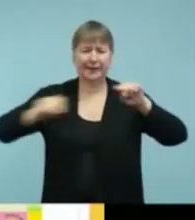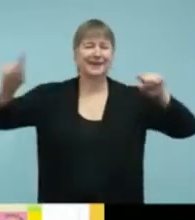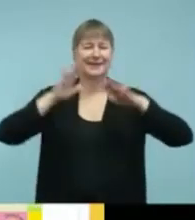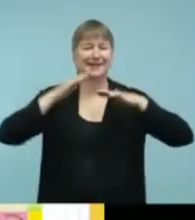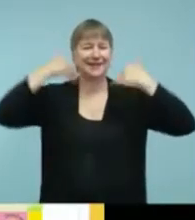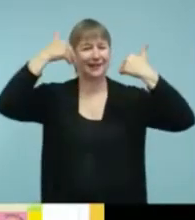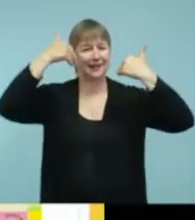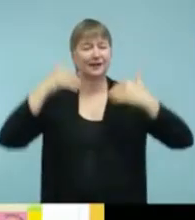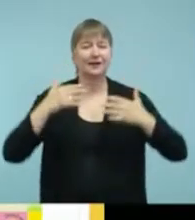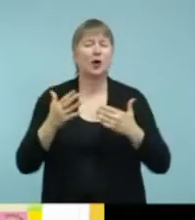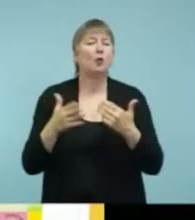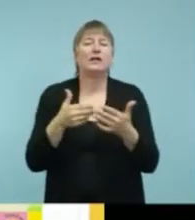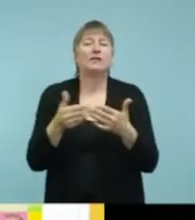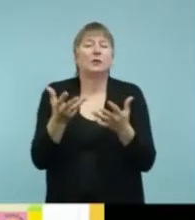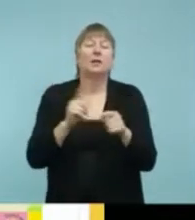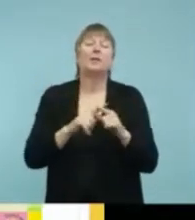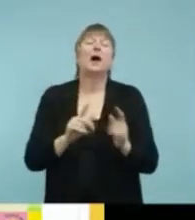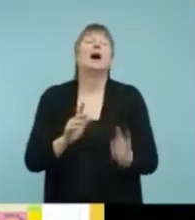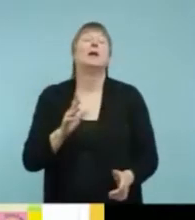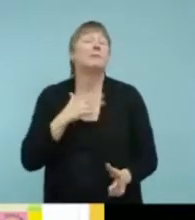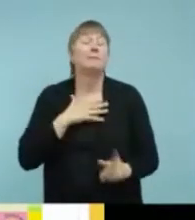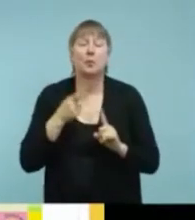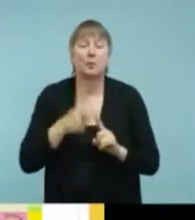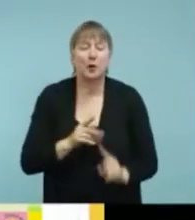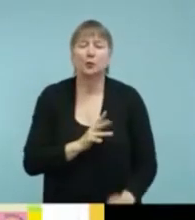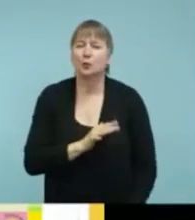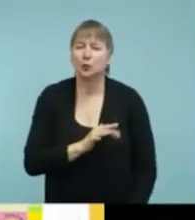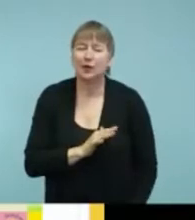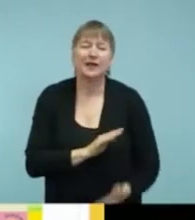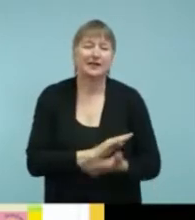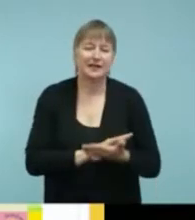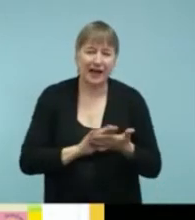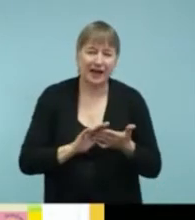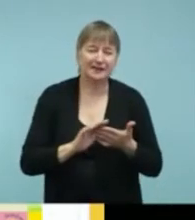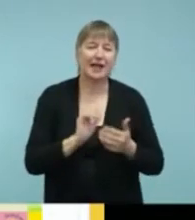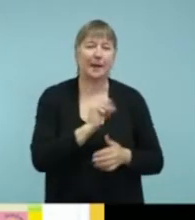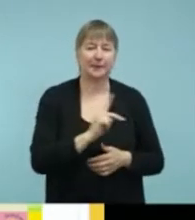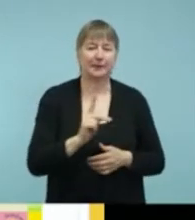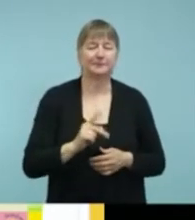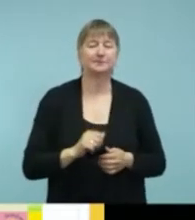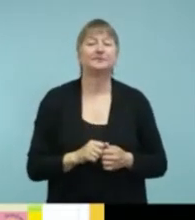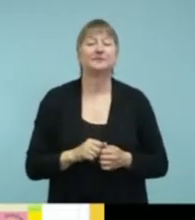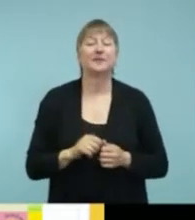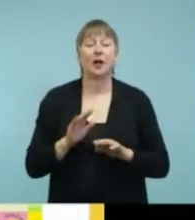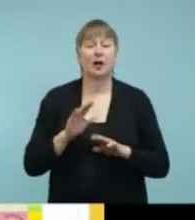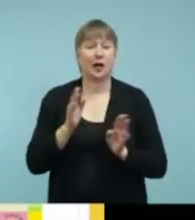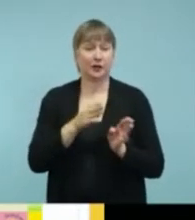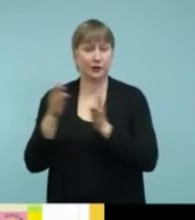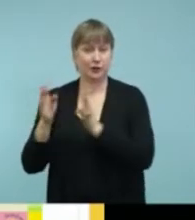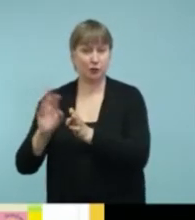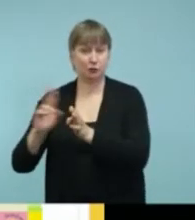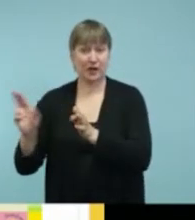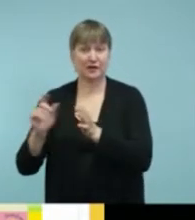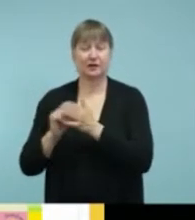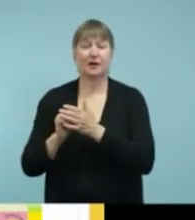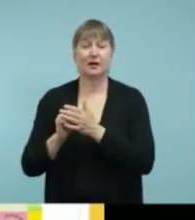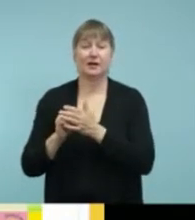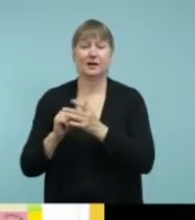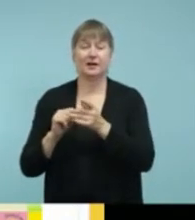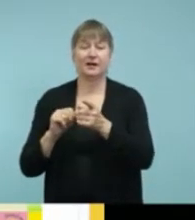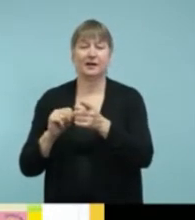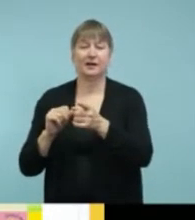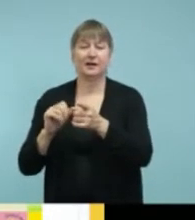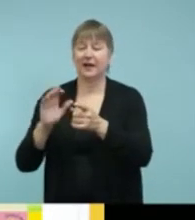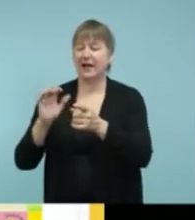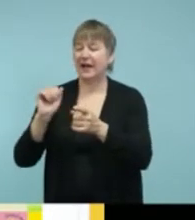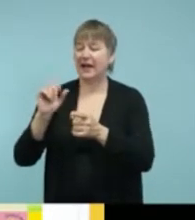Um, but that's a nice app. The, um, the app on the right is called, um, advocacy, um, the advocacy